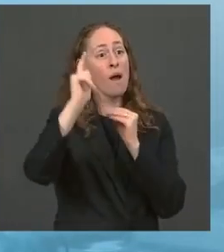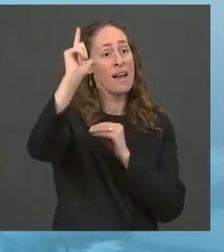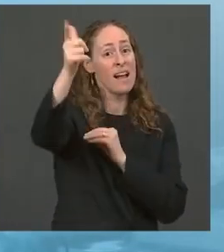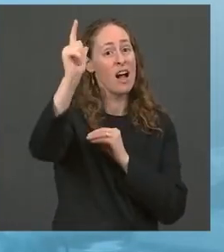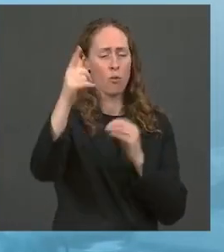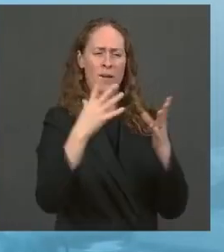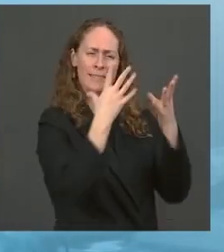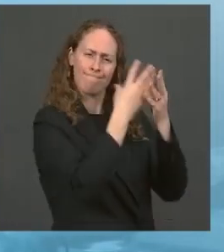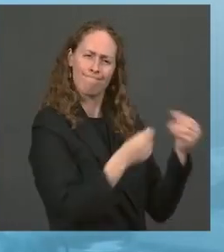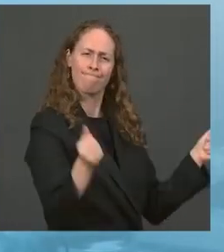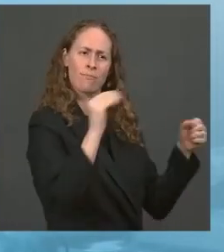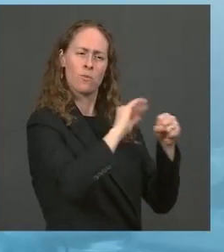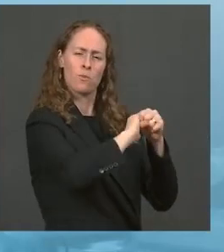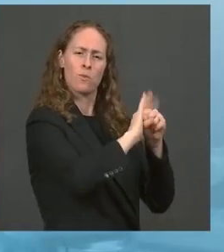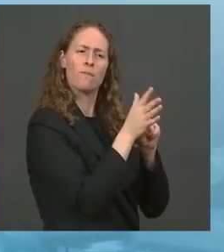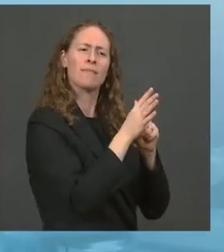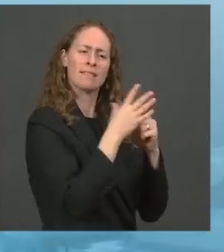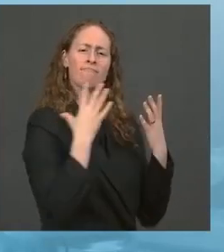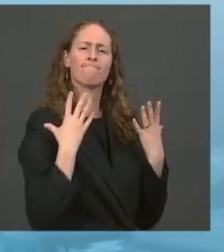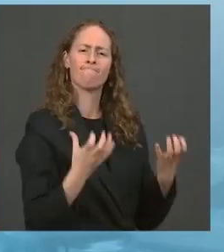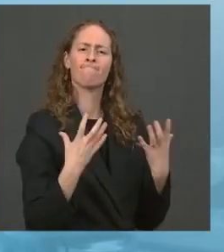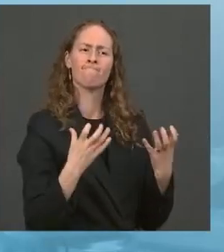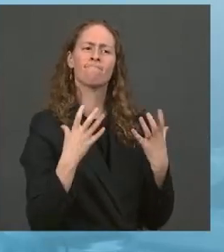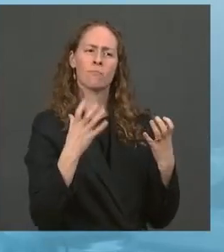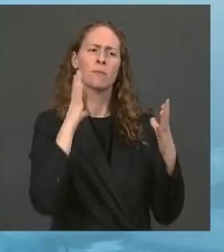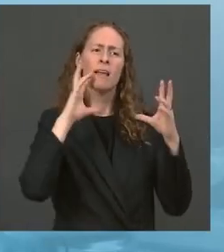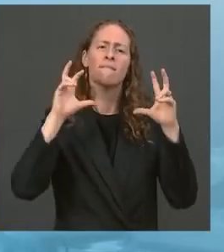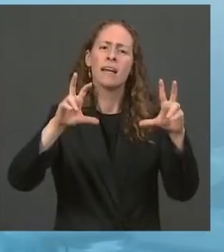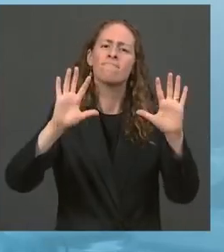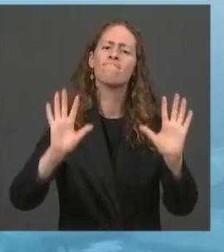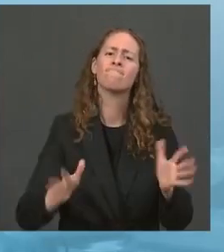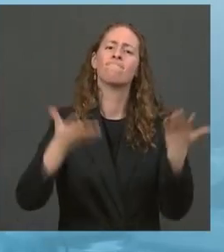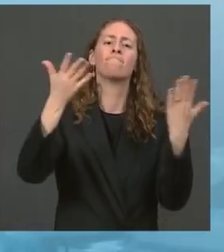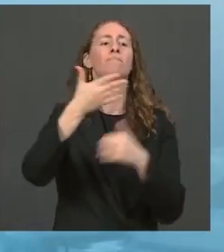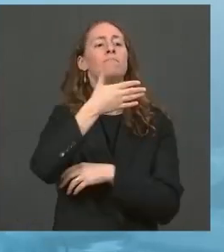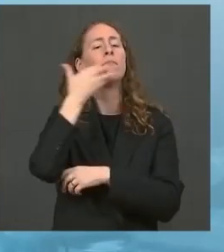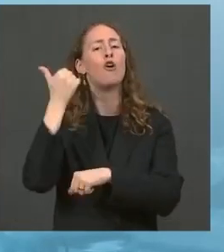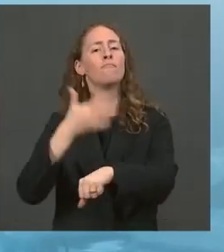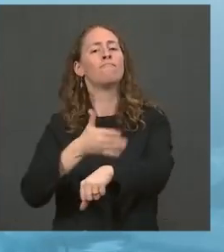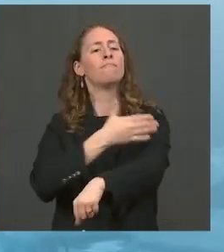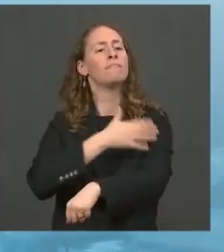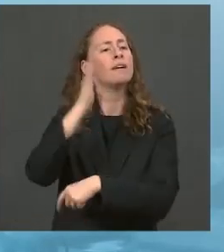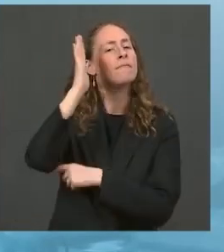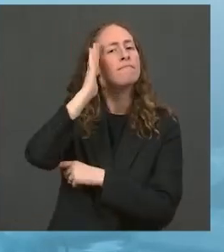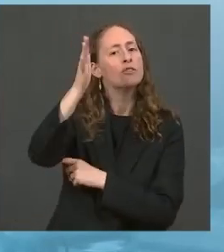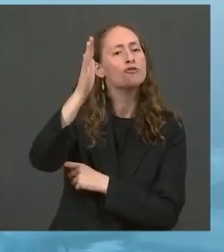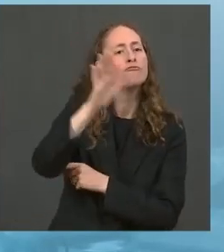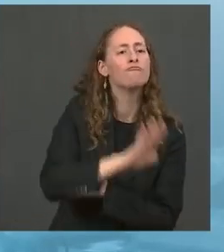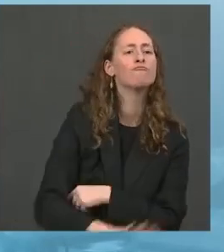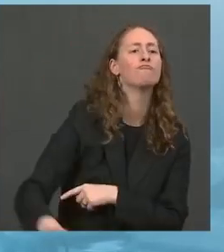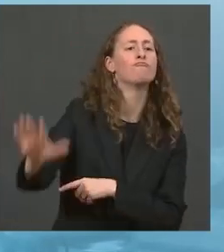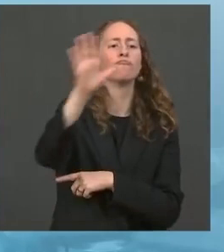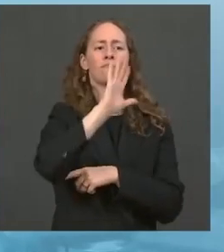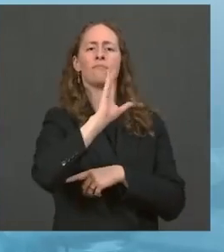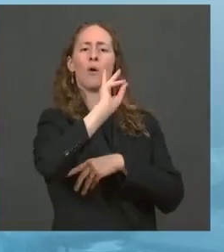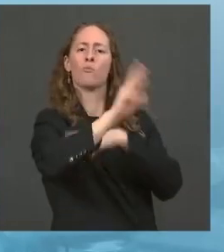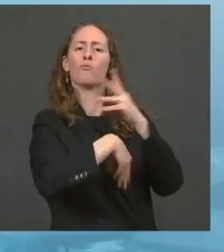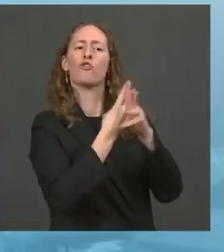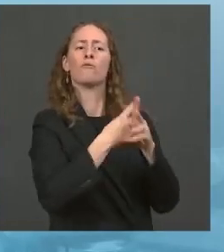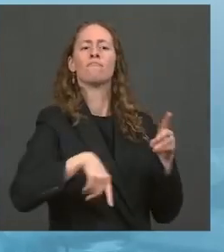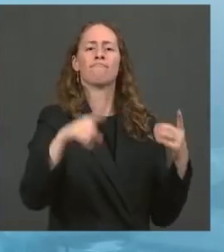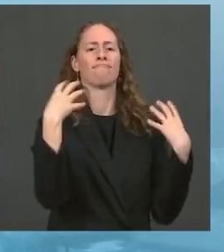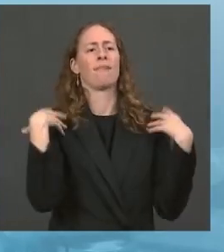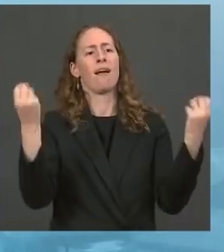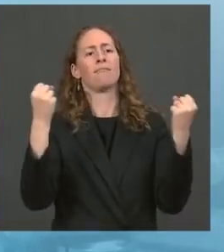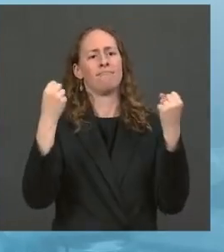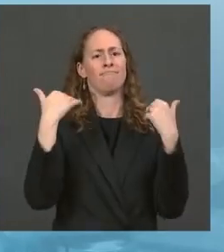to invest in creating a future of true global health security for all people. That is a big, big goal